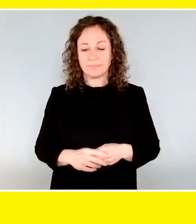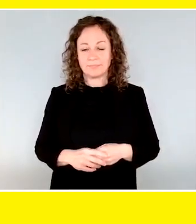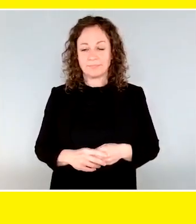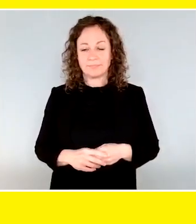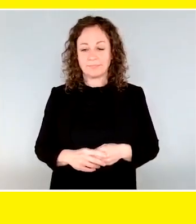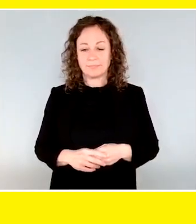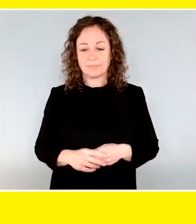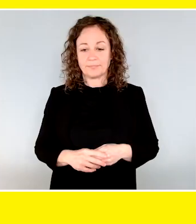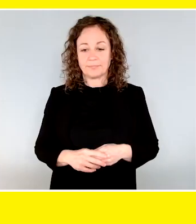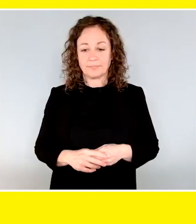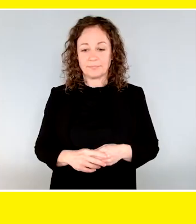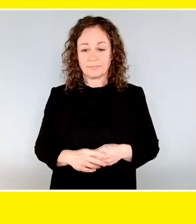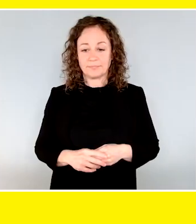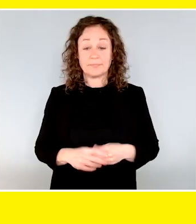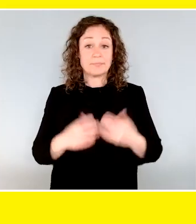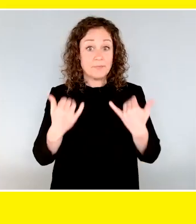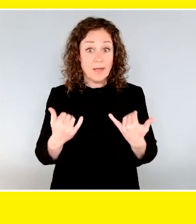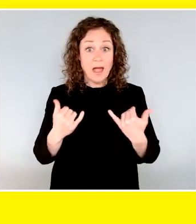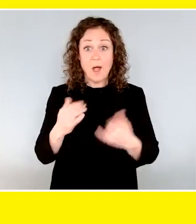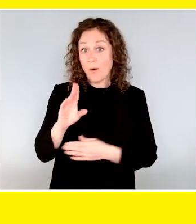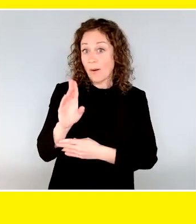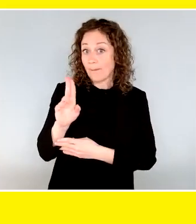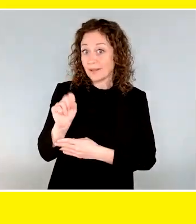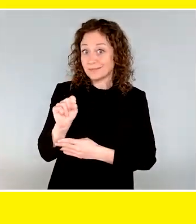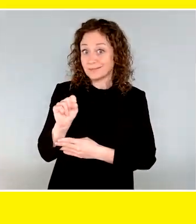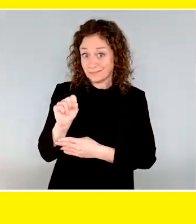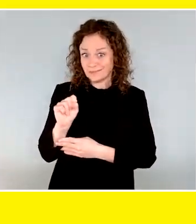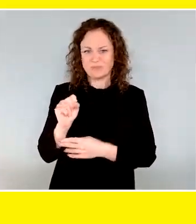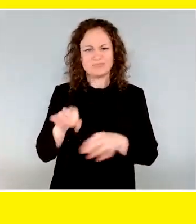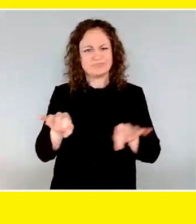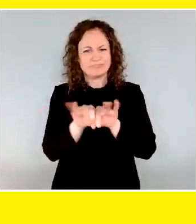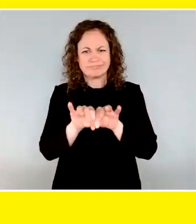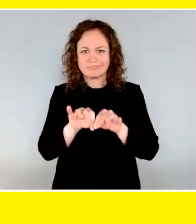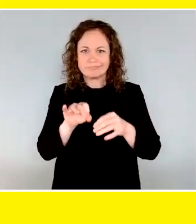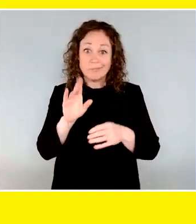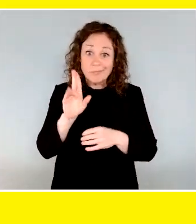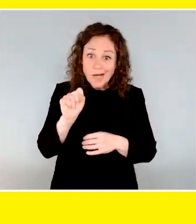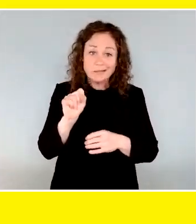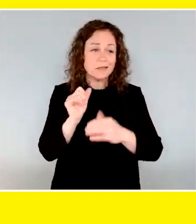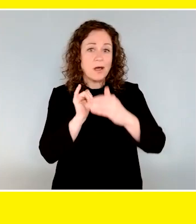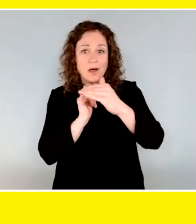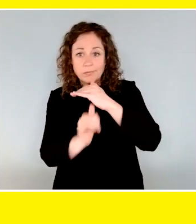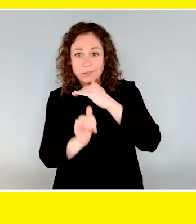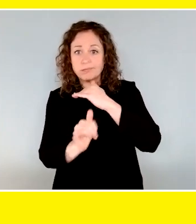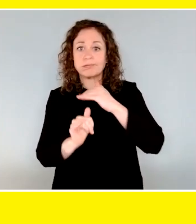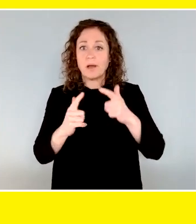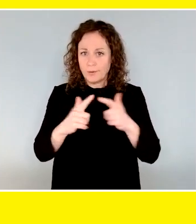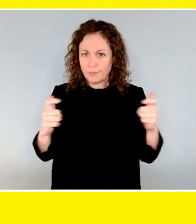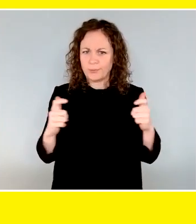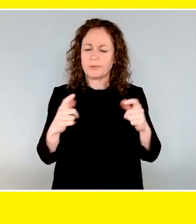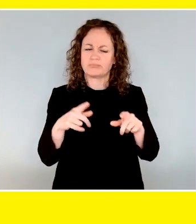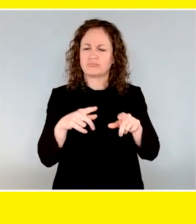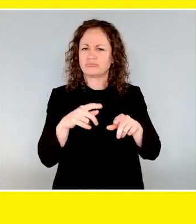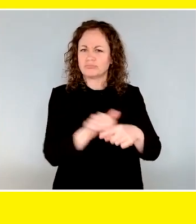entering a bus. Exposing the dogs to public transit such as buses and light rail is carried out regularly throughout training.